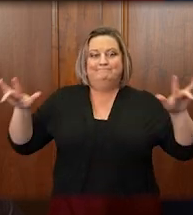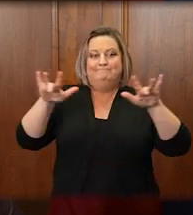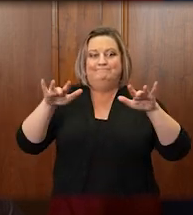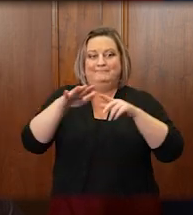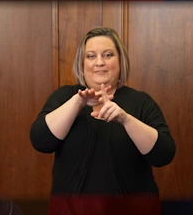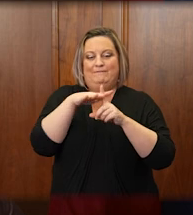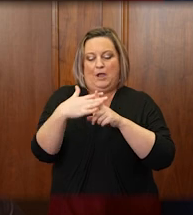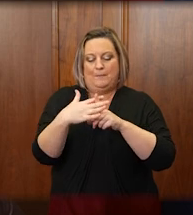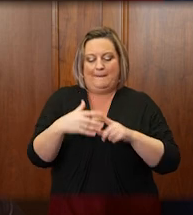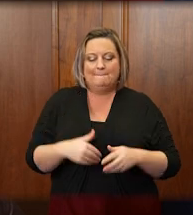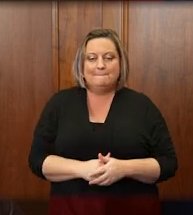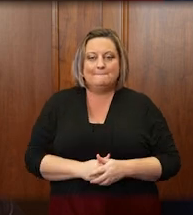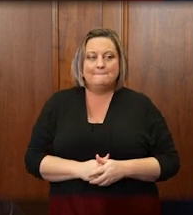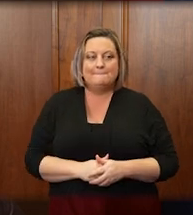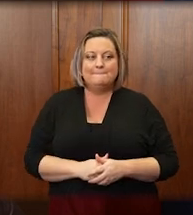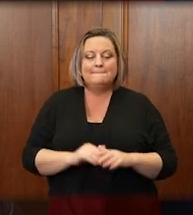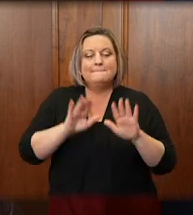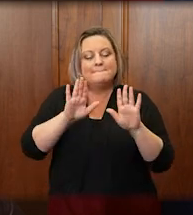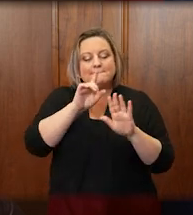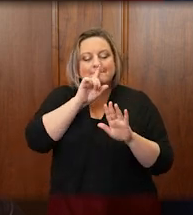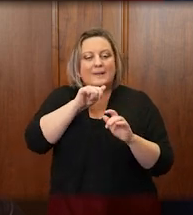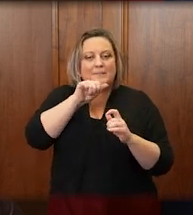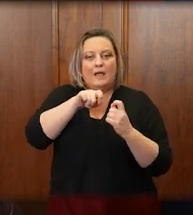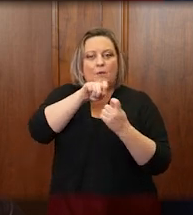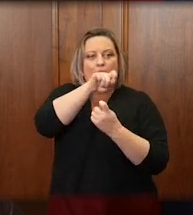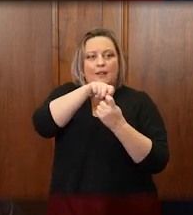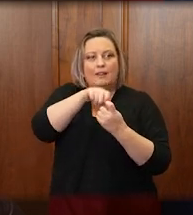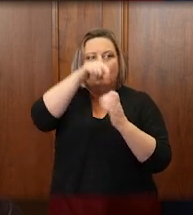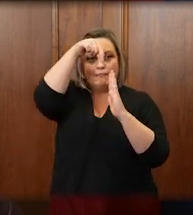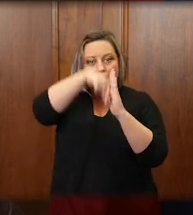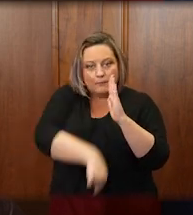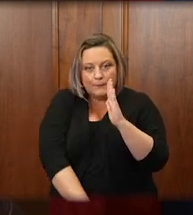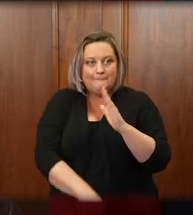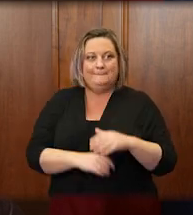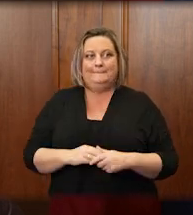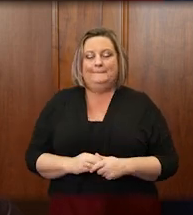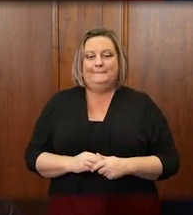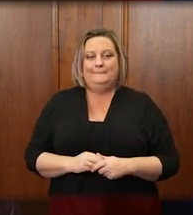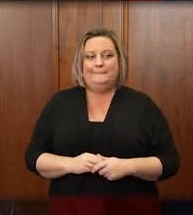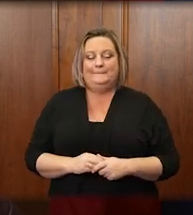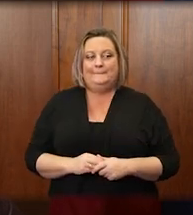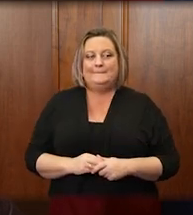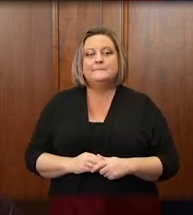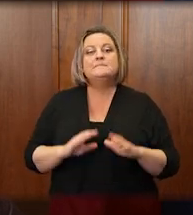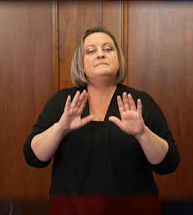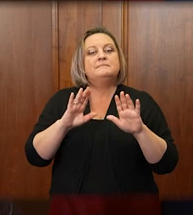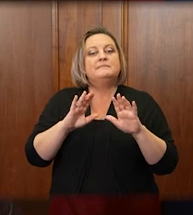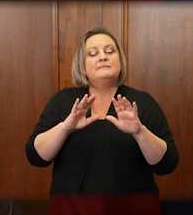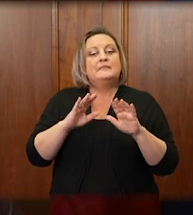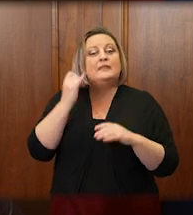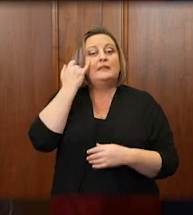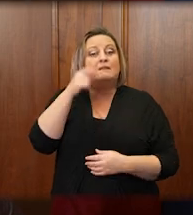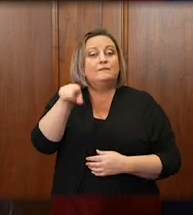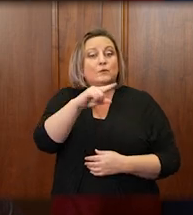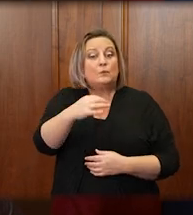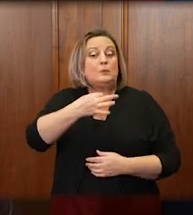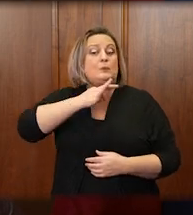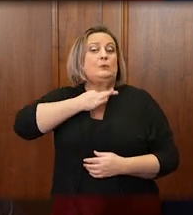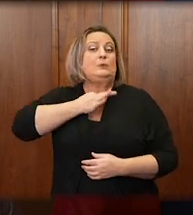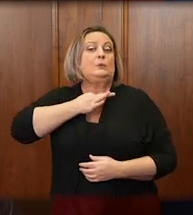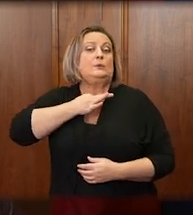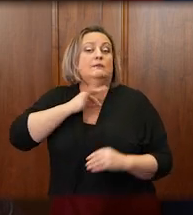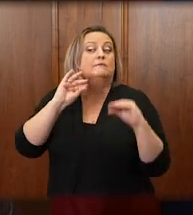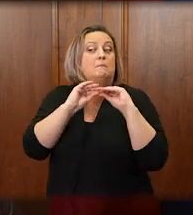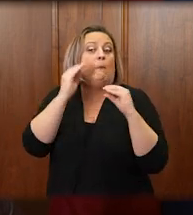But in any event, I won't go into all the detail I might. I would instead simply refer further curious to our judicial